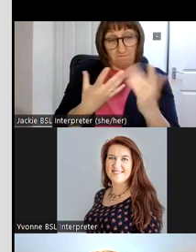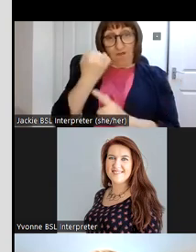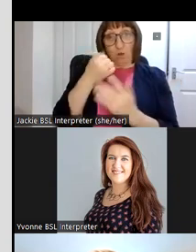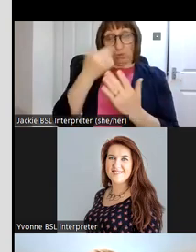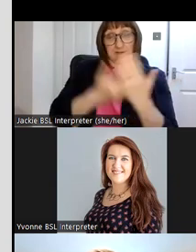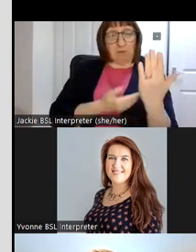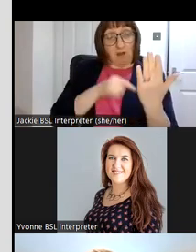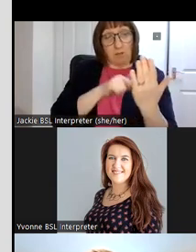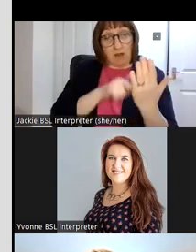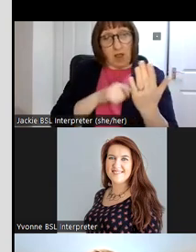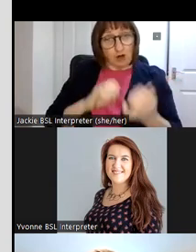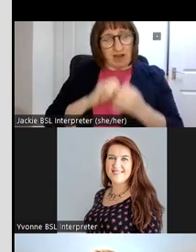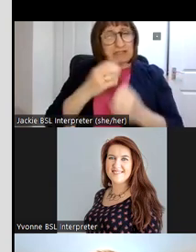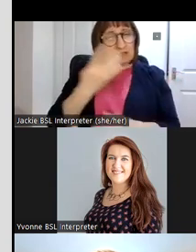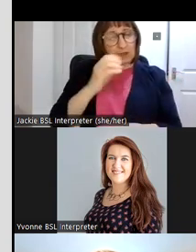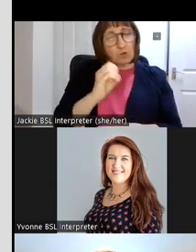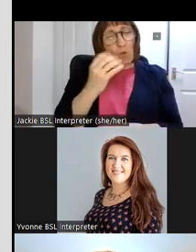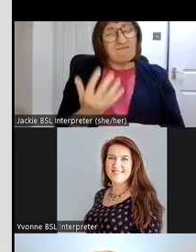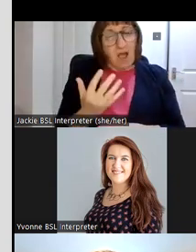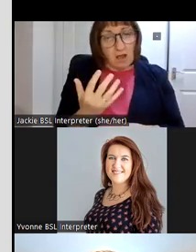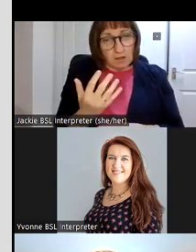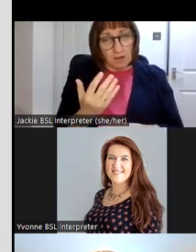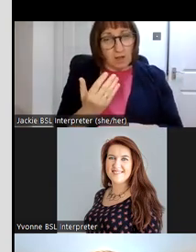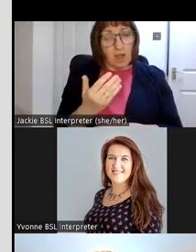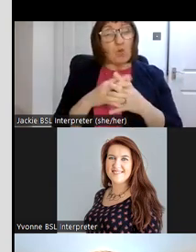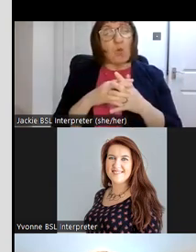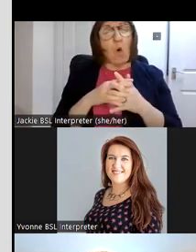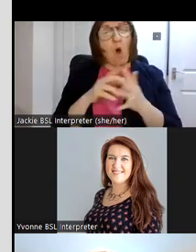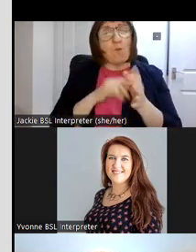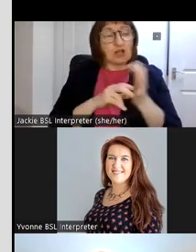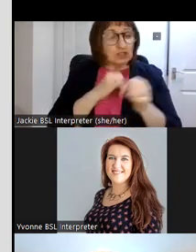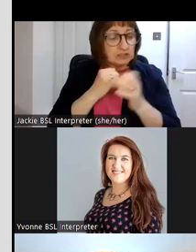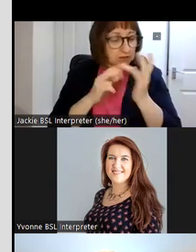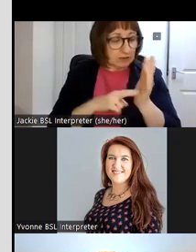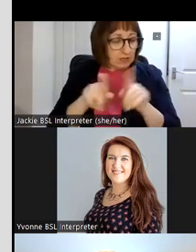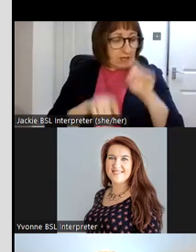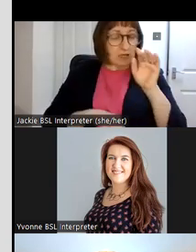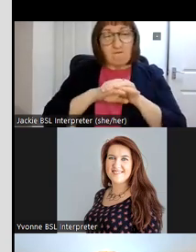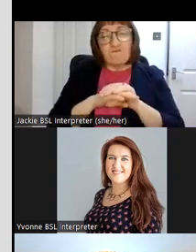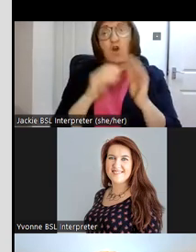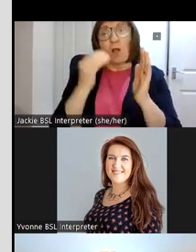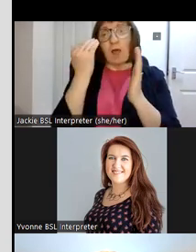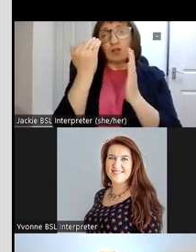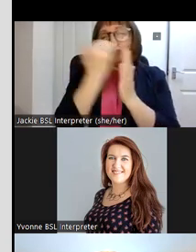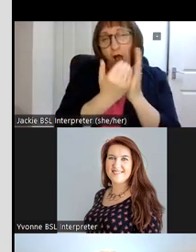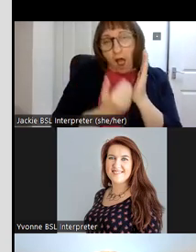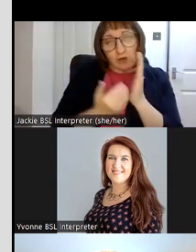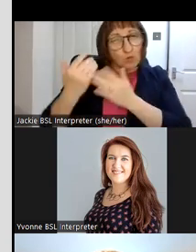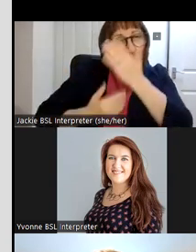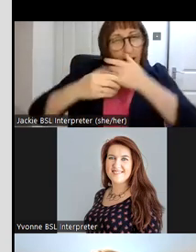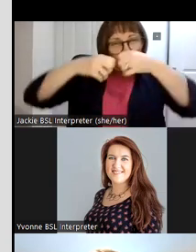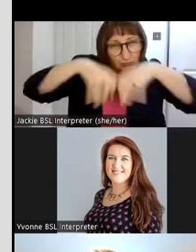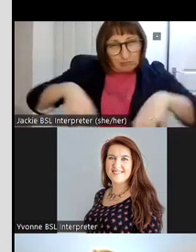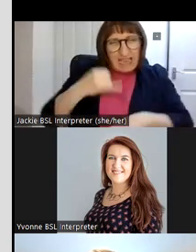which was created in 1905 in washington and it was a full pedigree chart uh going back to